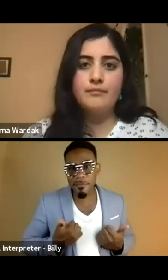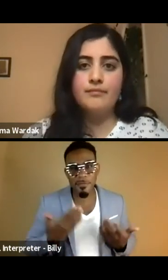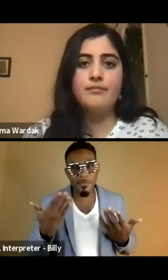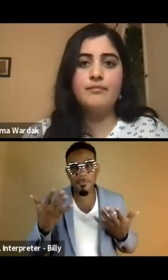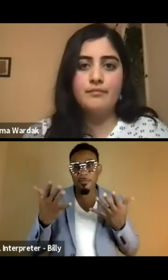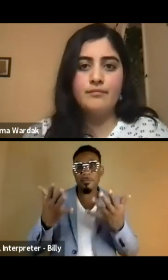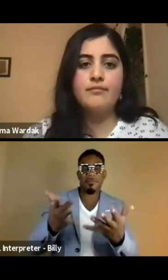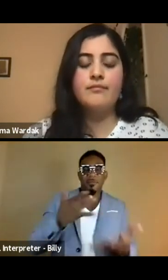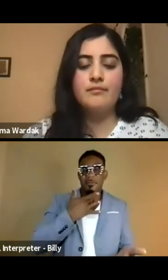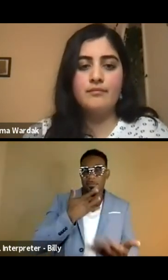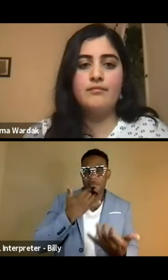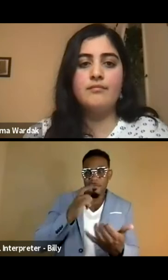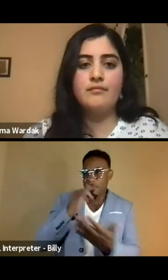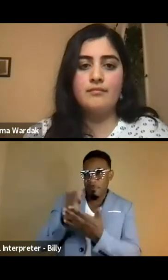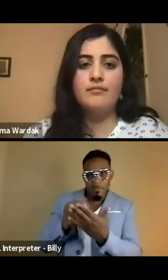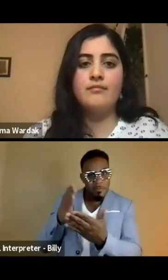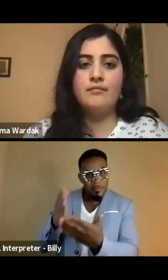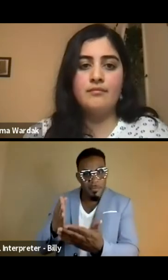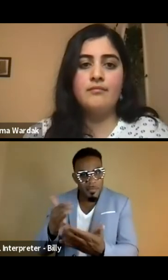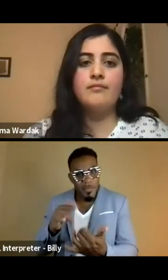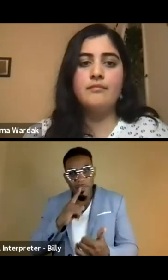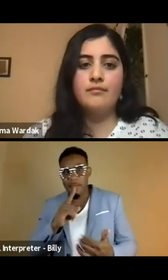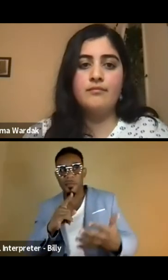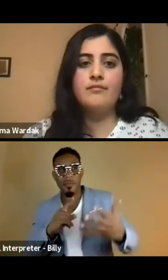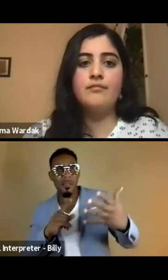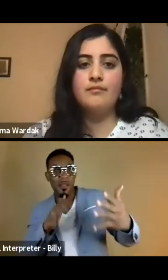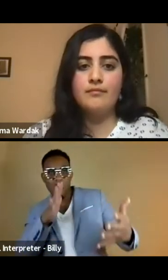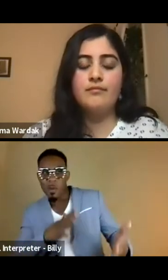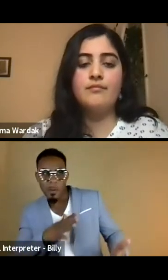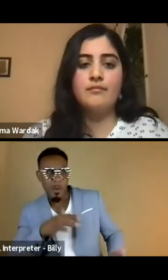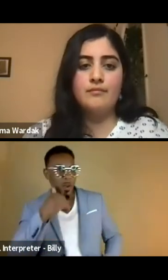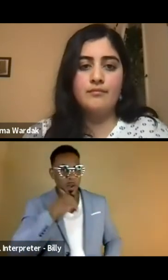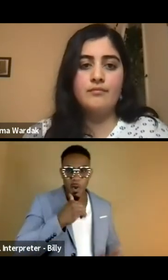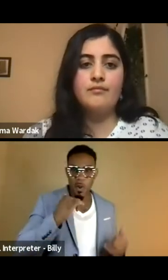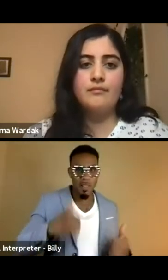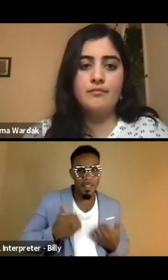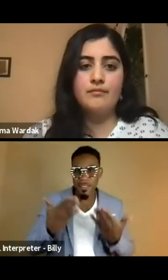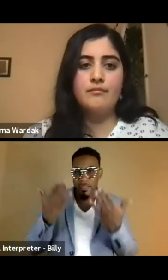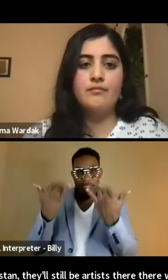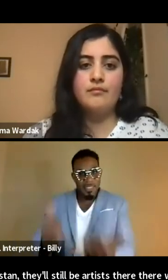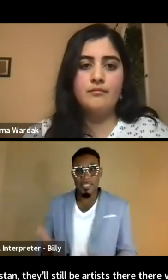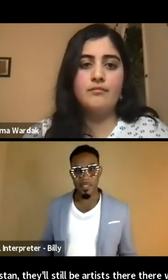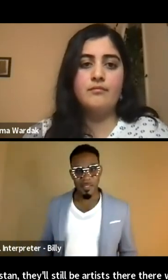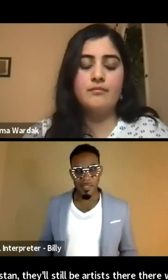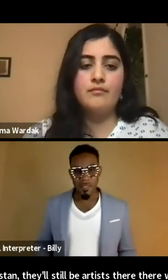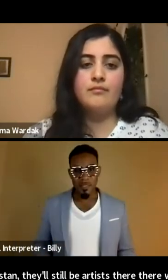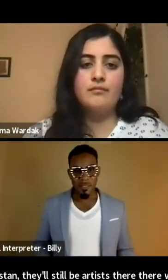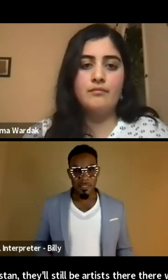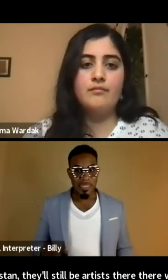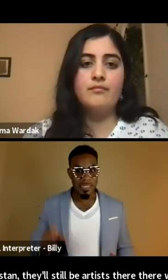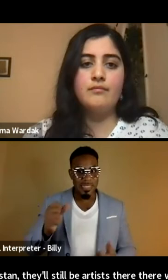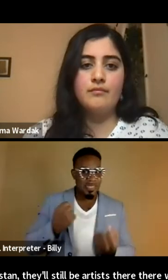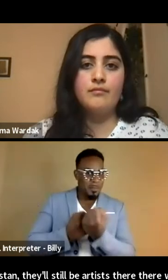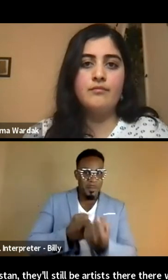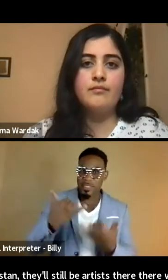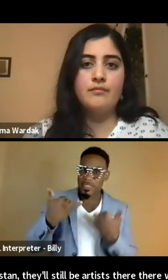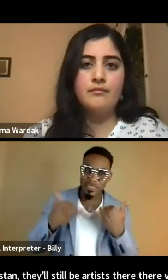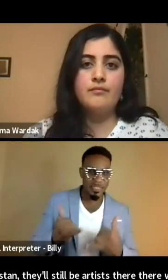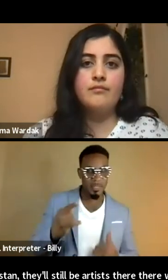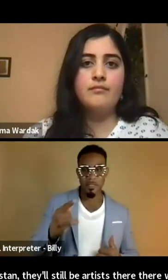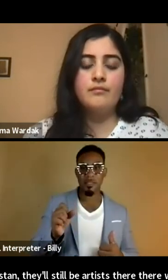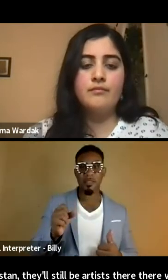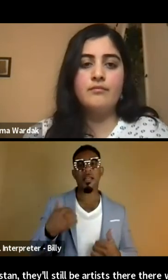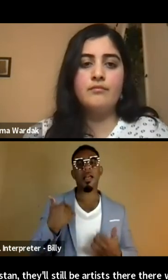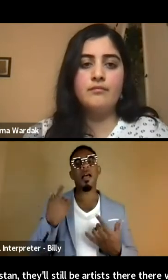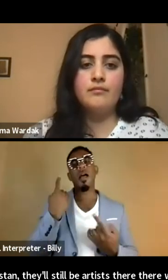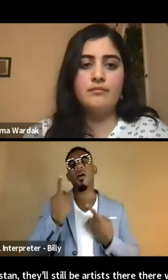Afghanistan. will still be artists there. There will still be women and girls, uh, living there and needing support. Um, and so